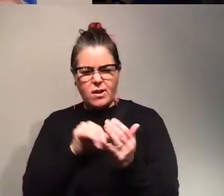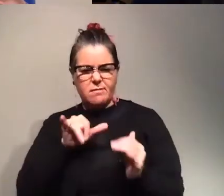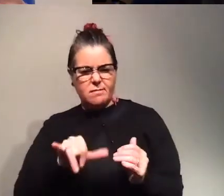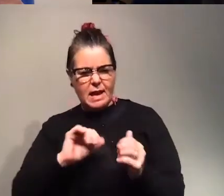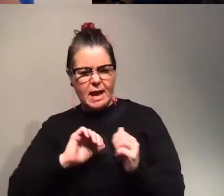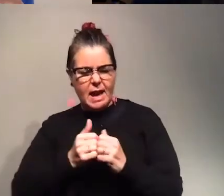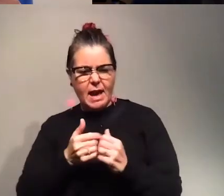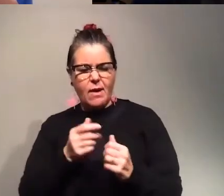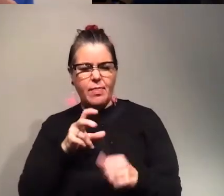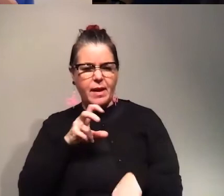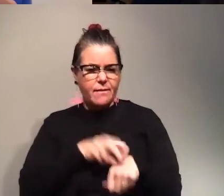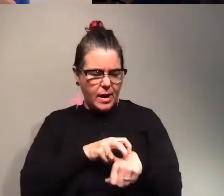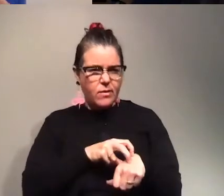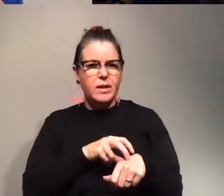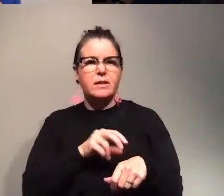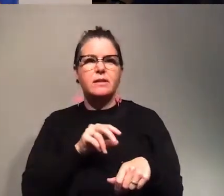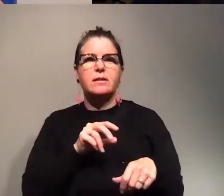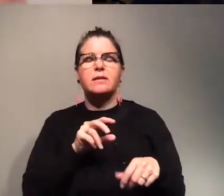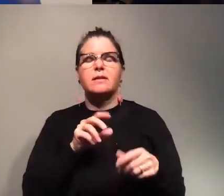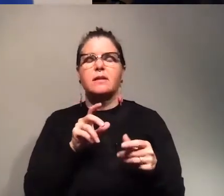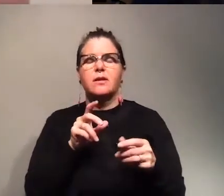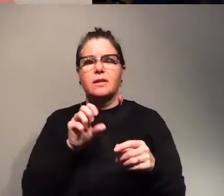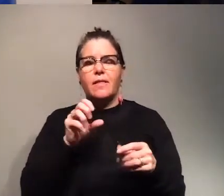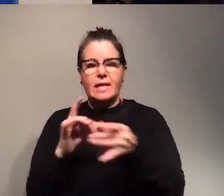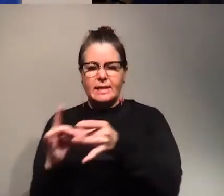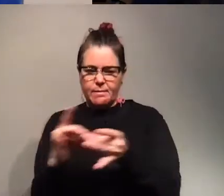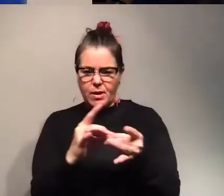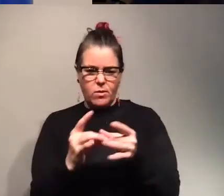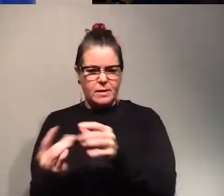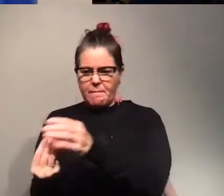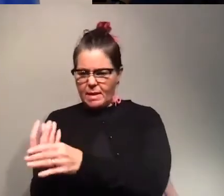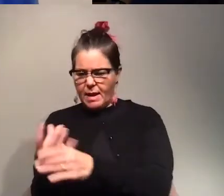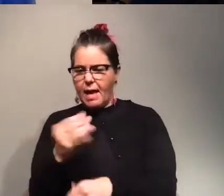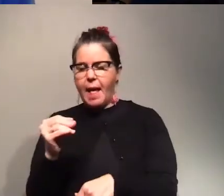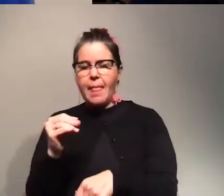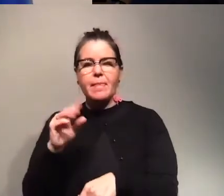virus could affect the symbiosis between the plant and the bacteria.